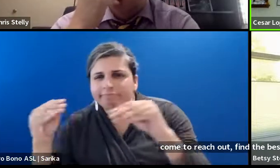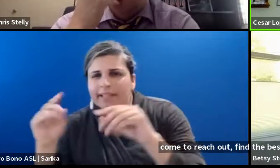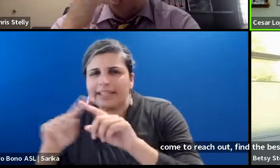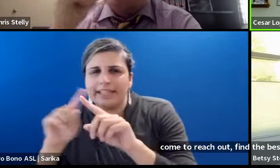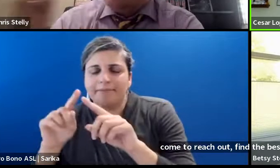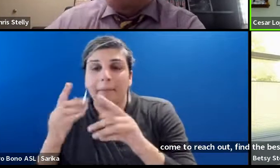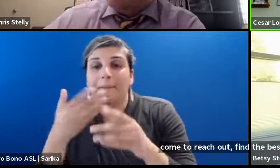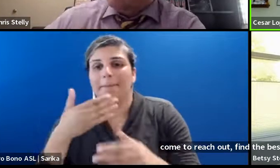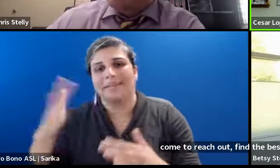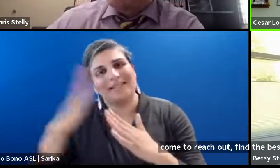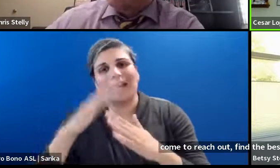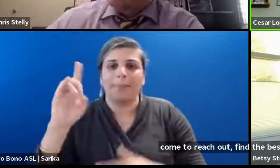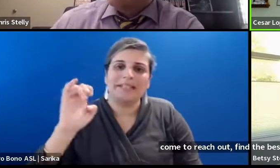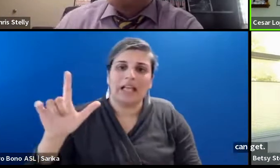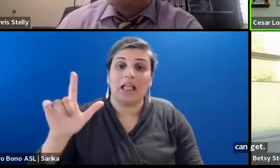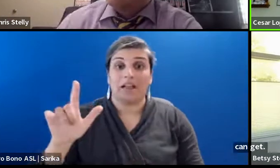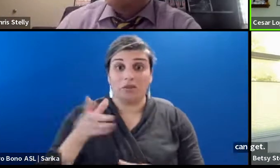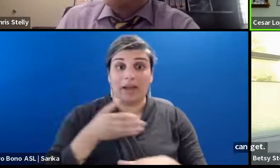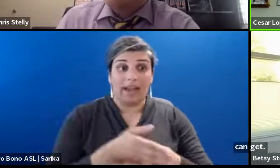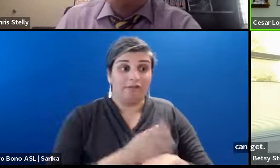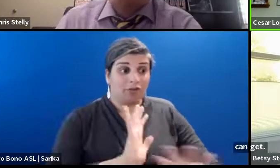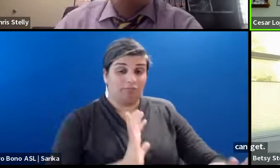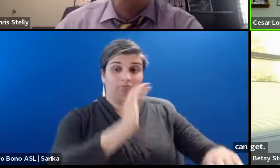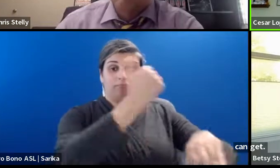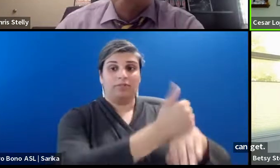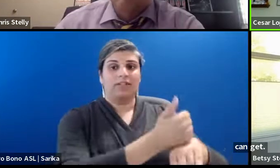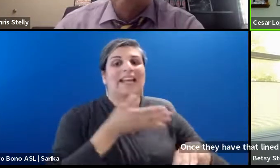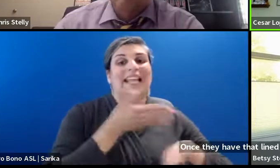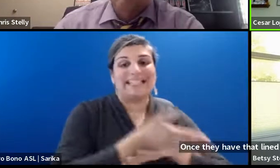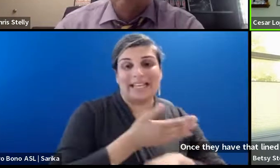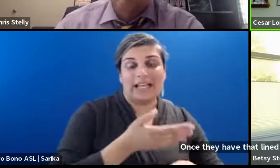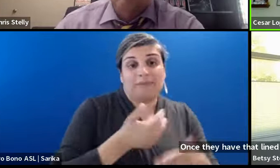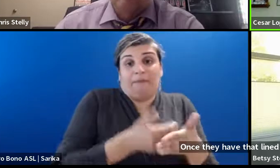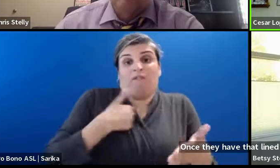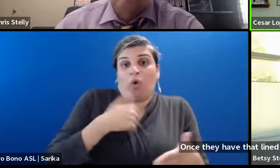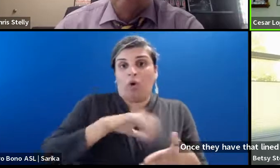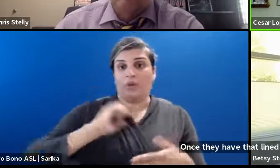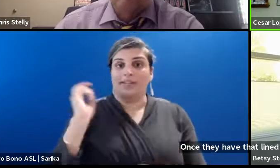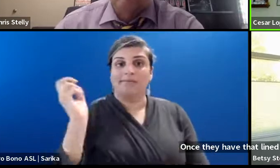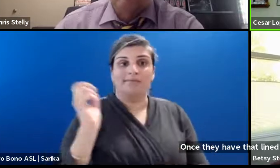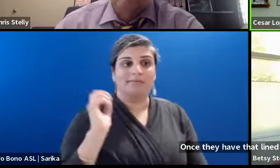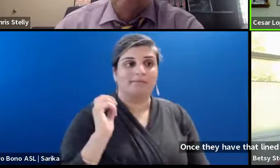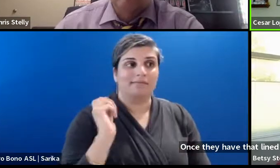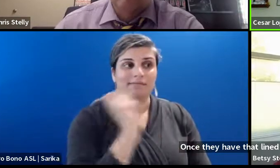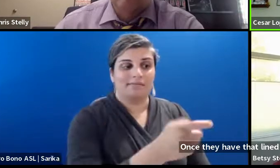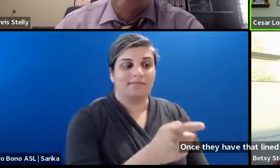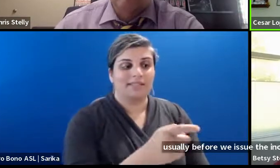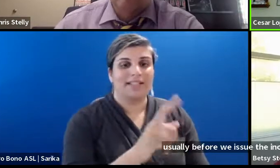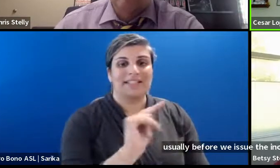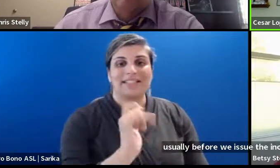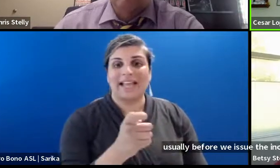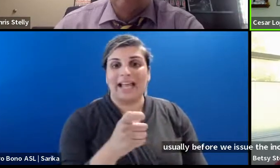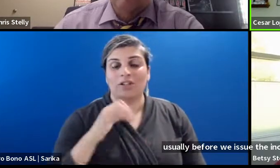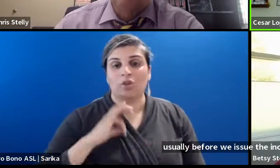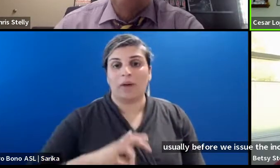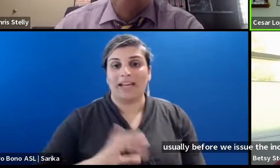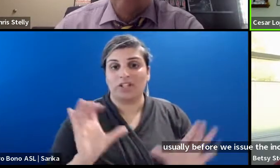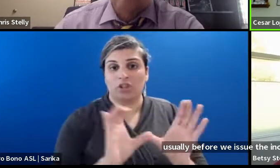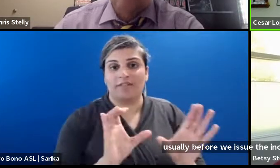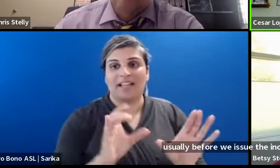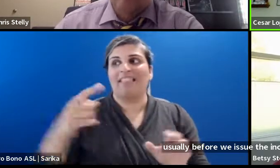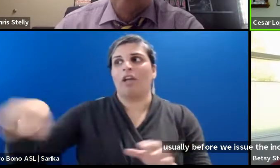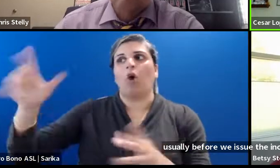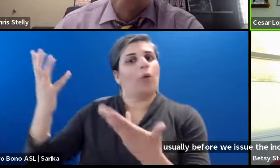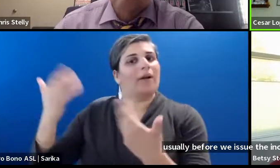have that lined up. And it's usually before we issue the incentive, uh, the tax credit certificate, uh, they have the buyer lined up. So, uh,